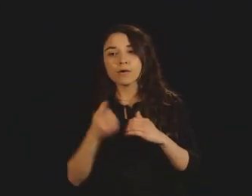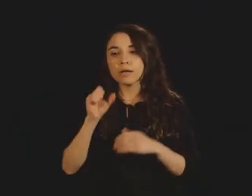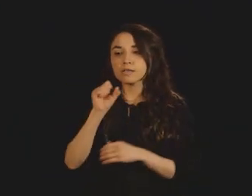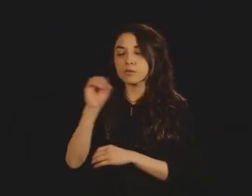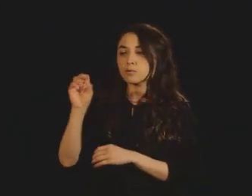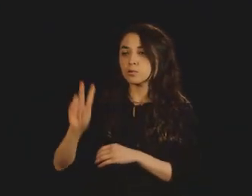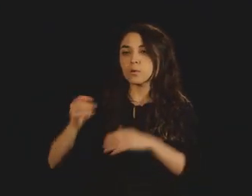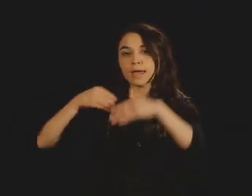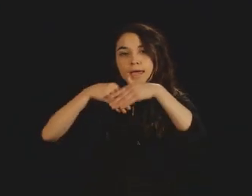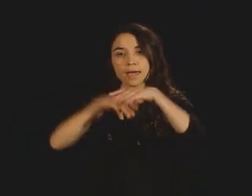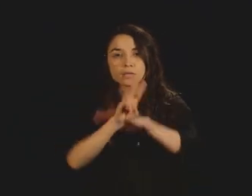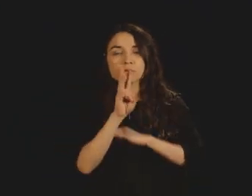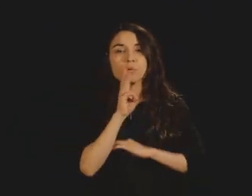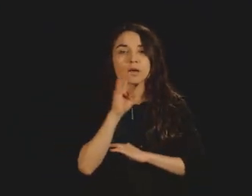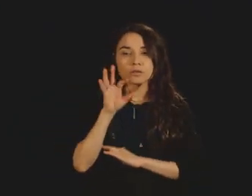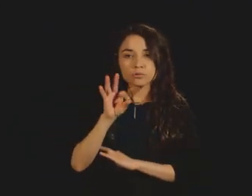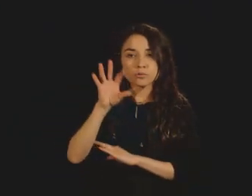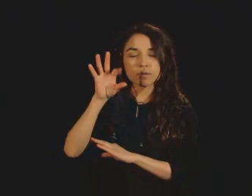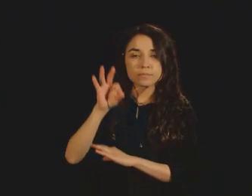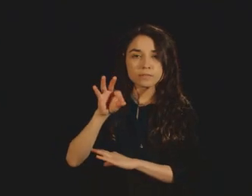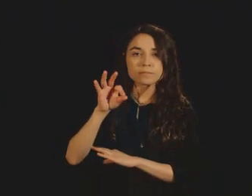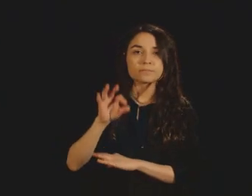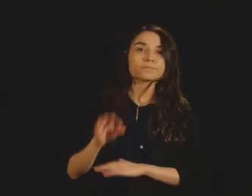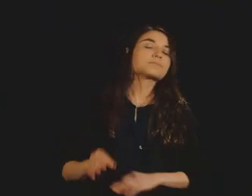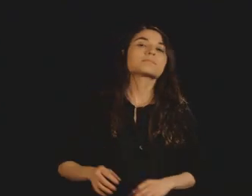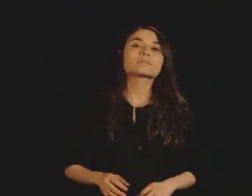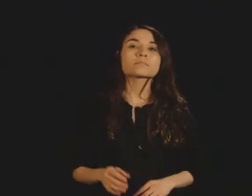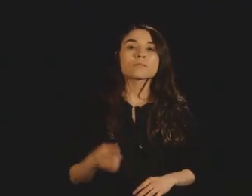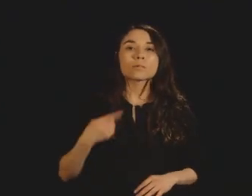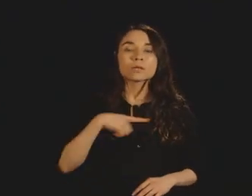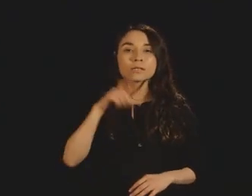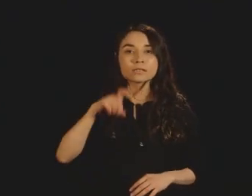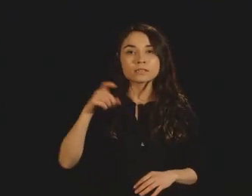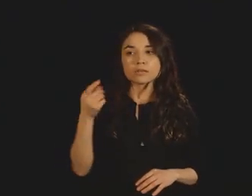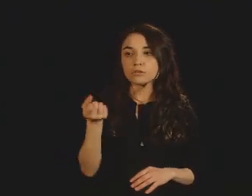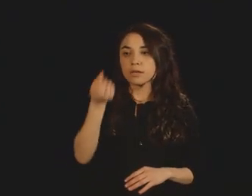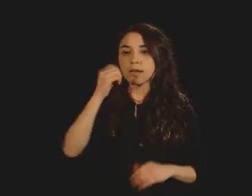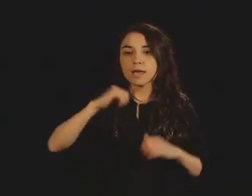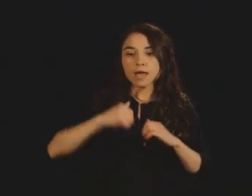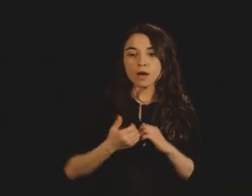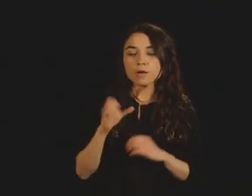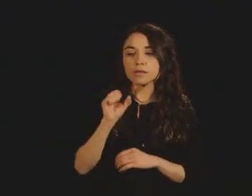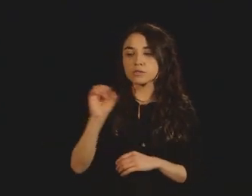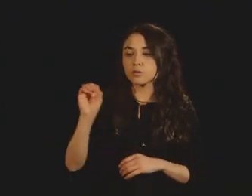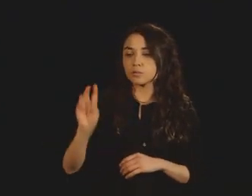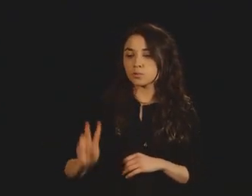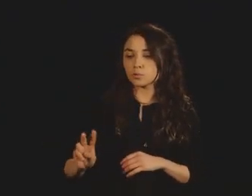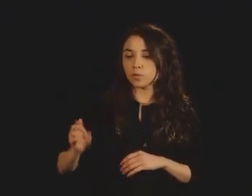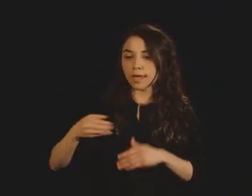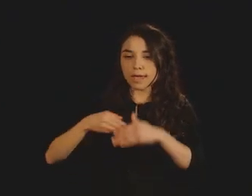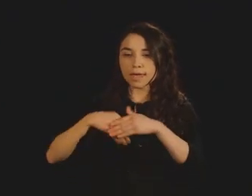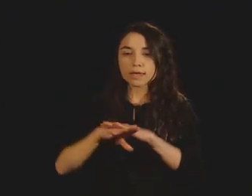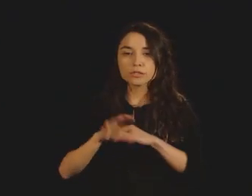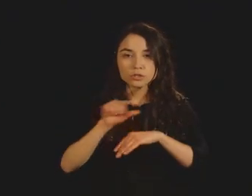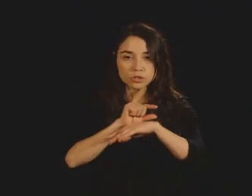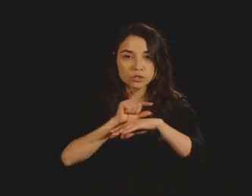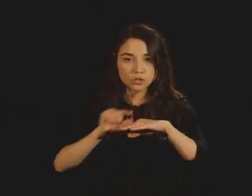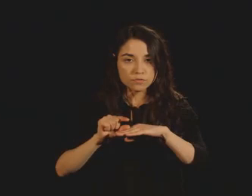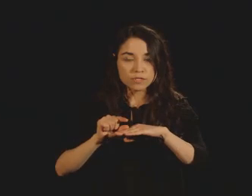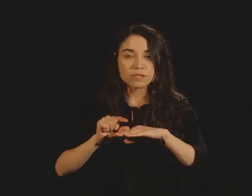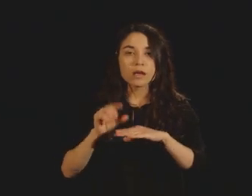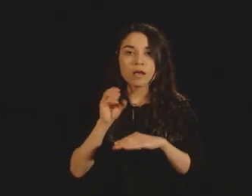what might be happening once that sulfur dioxide gets towards the water surface. One, could it possibly be just bouncing off?